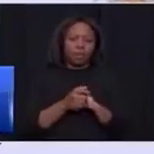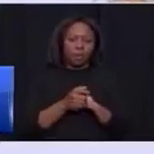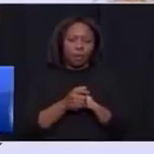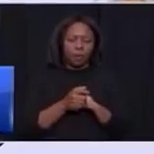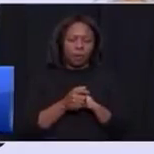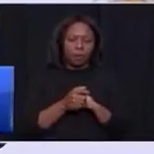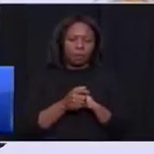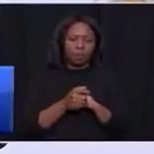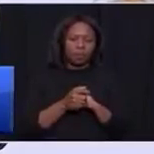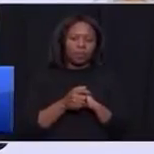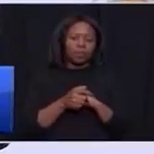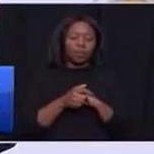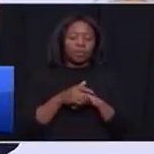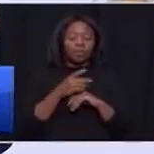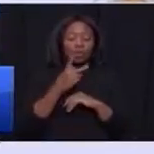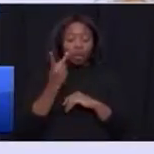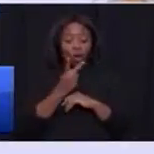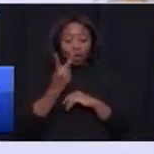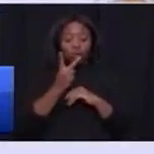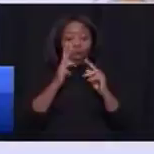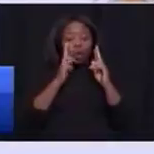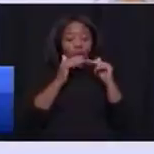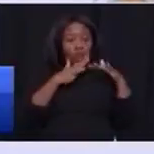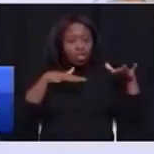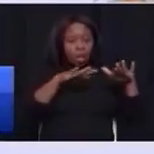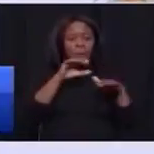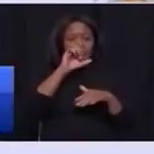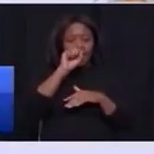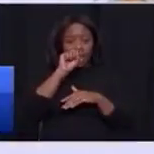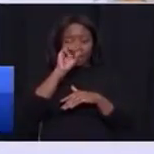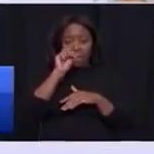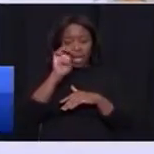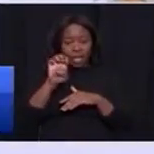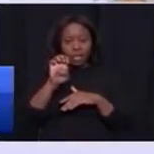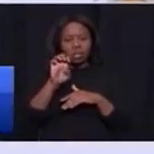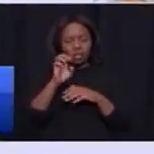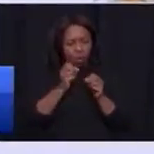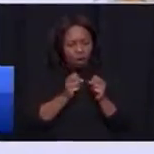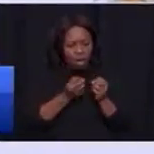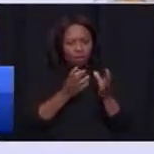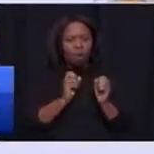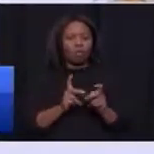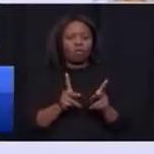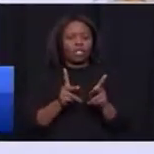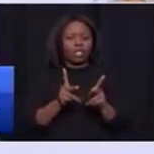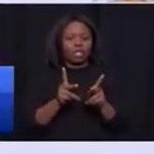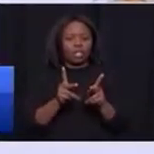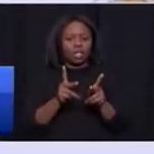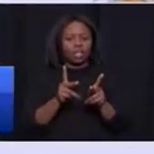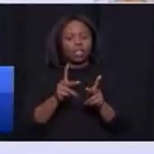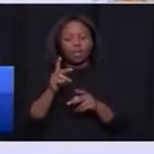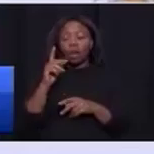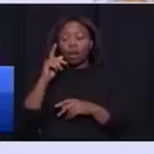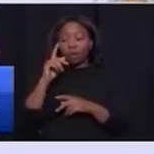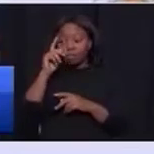giving township enterprises, SMMEs, and cooperatives the opportunity. Honourable